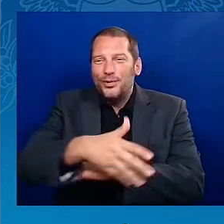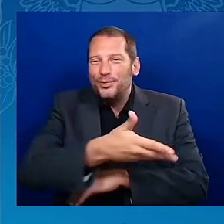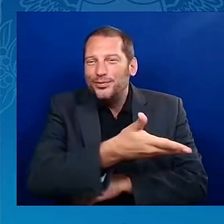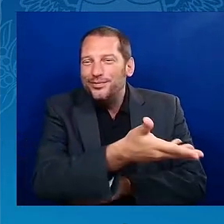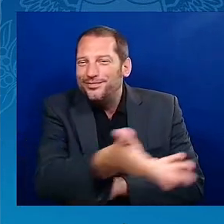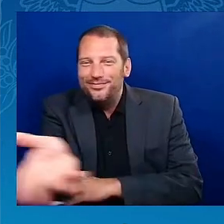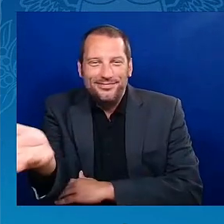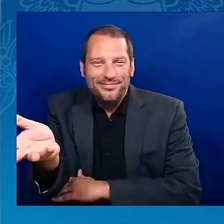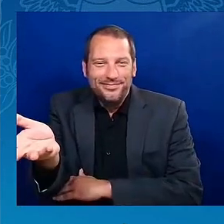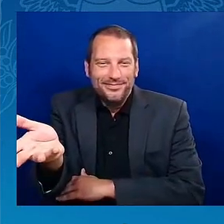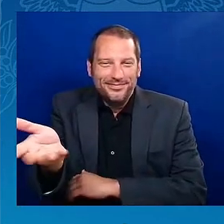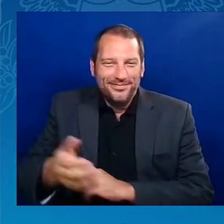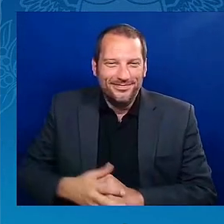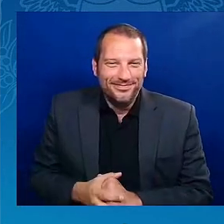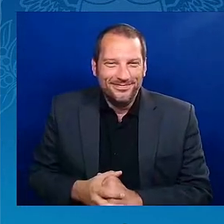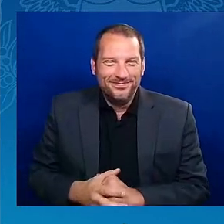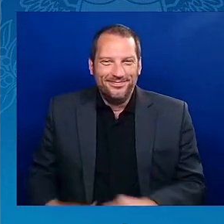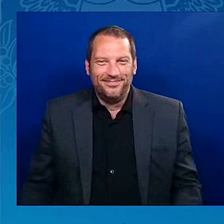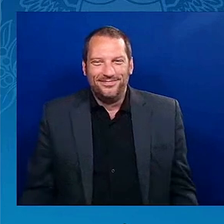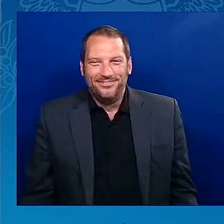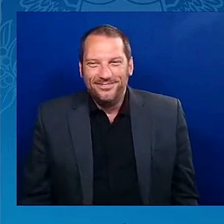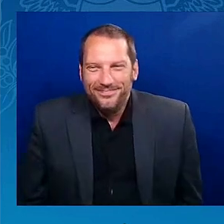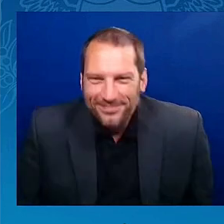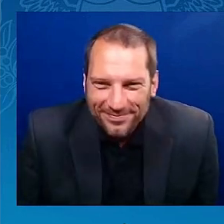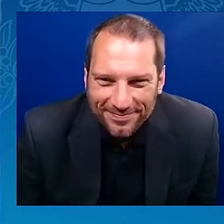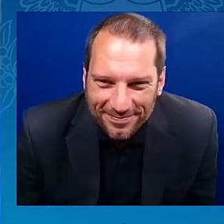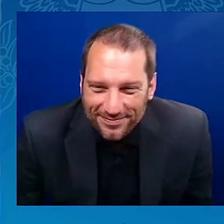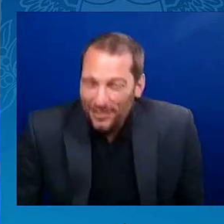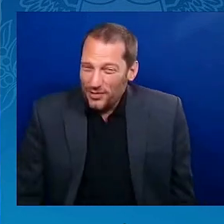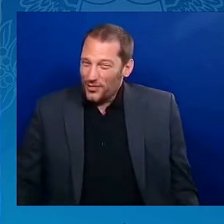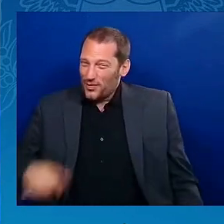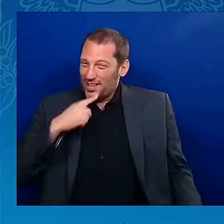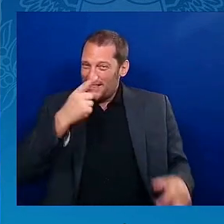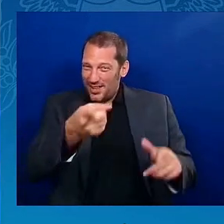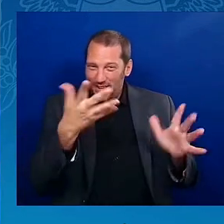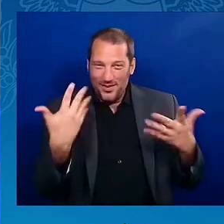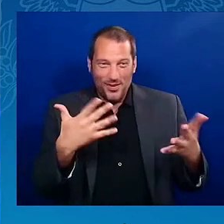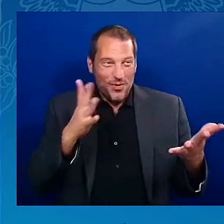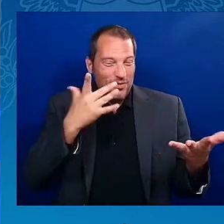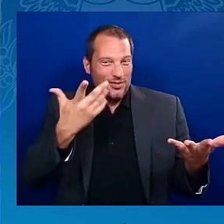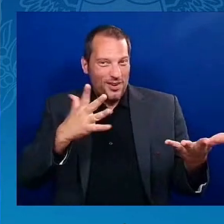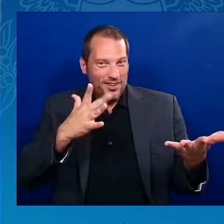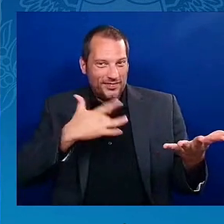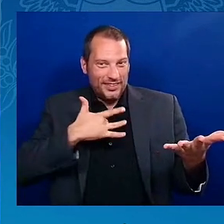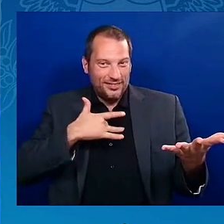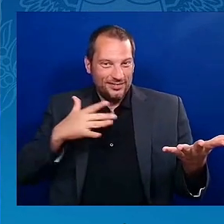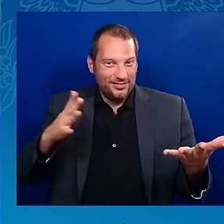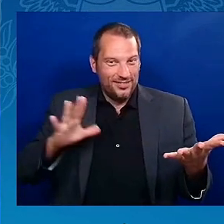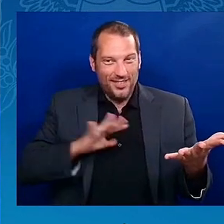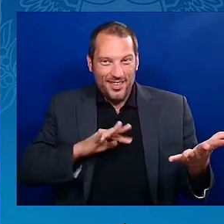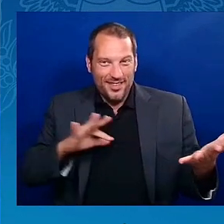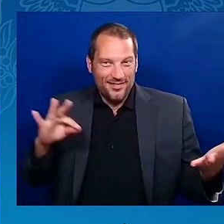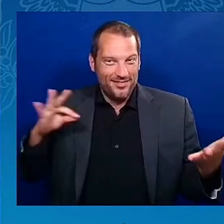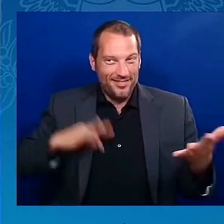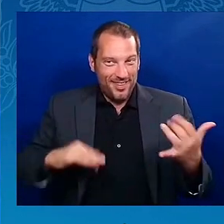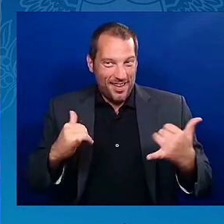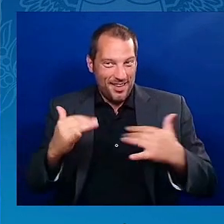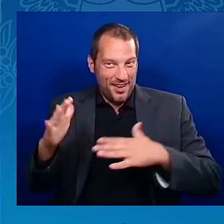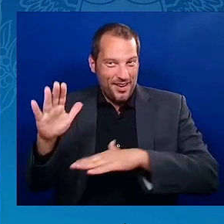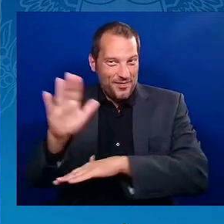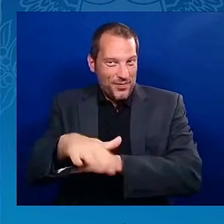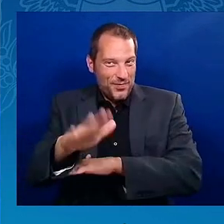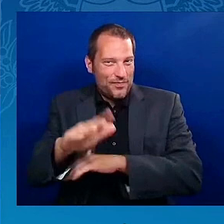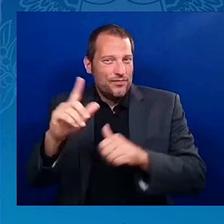You're in for a real treat this afternoon. I'd first like to introduce our moderator for this afternoon's special